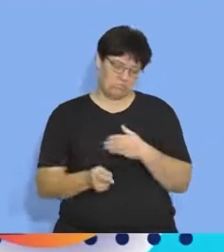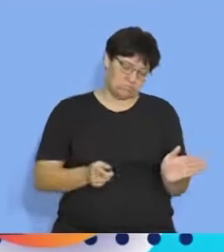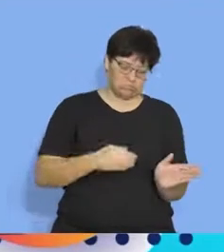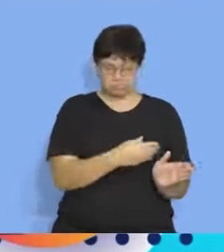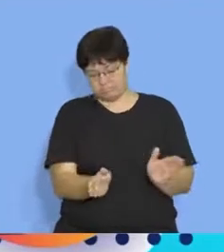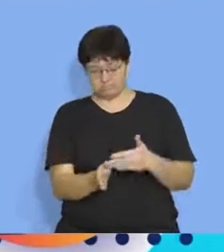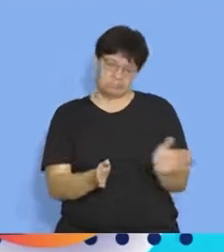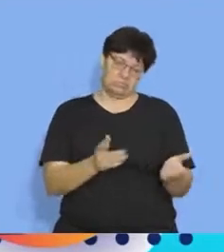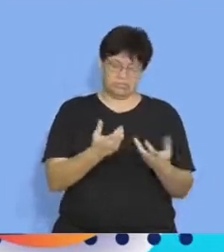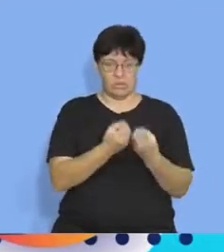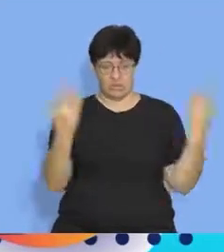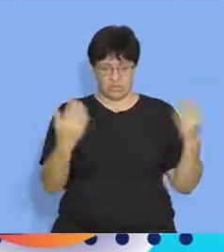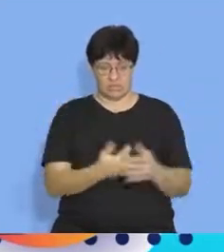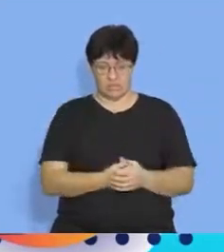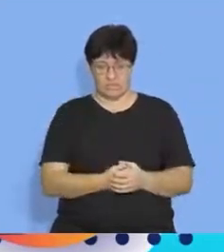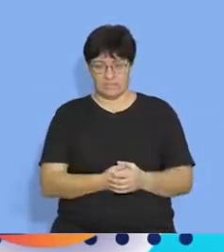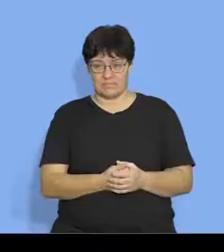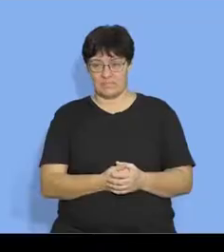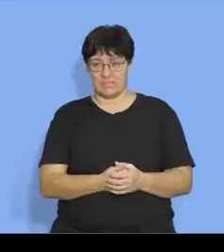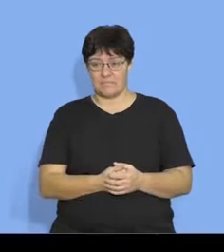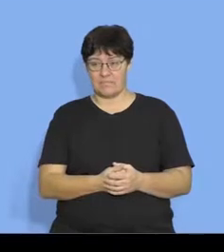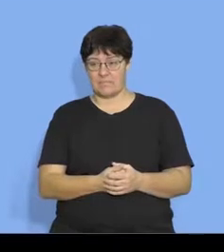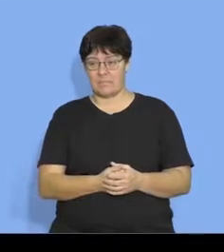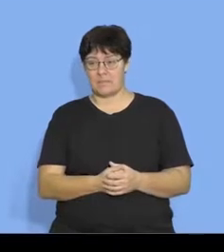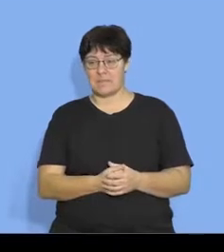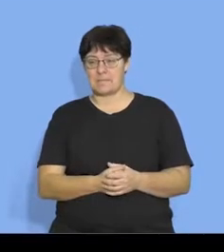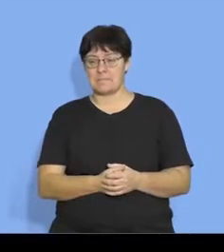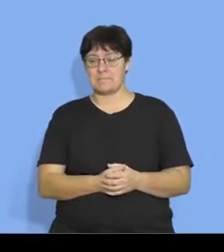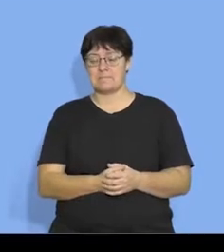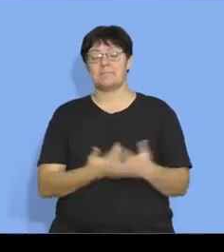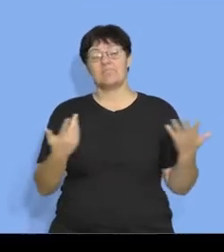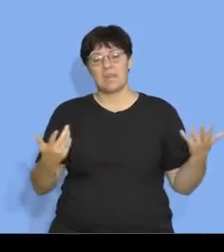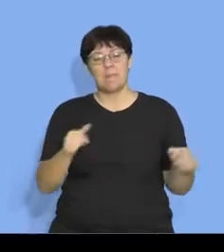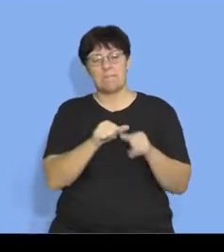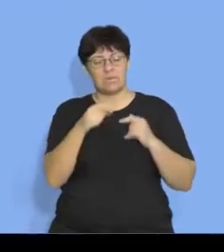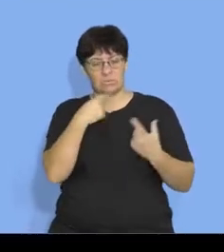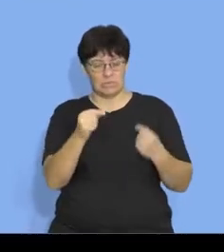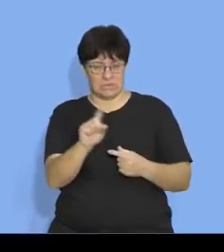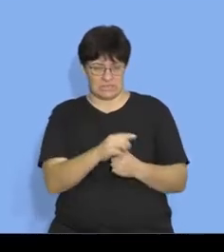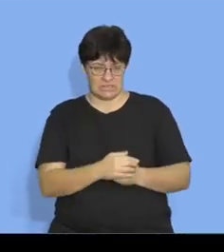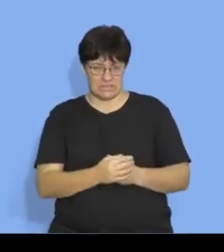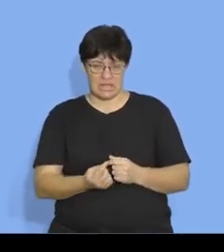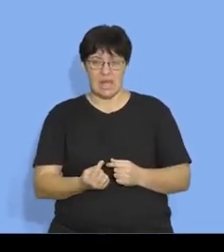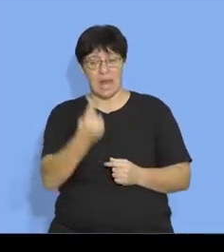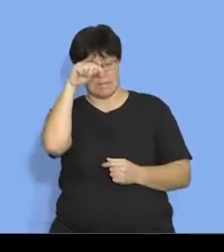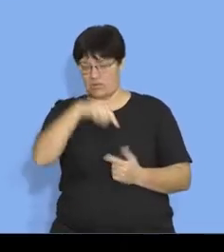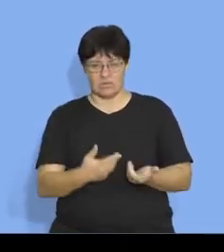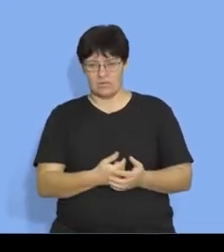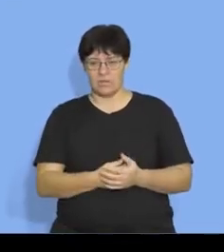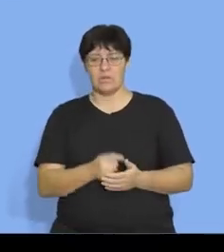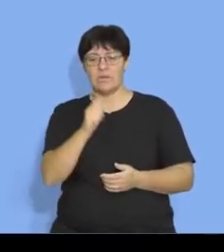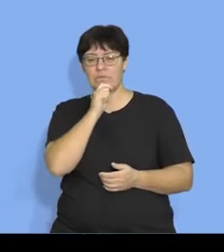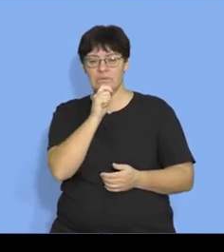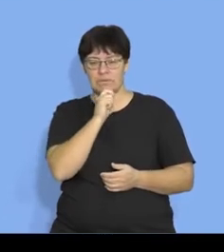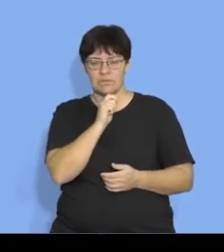lots of turns what we could do instead so is instead of using up down still the